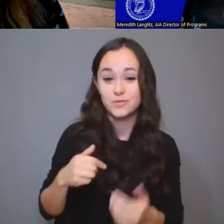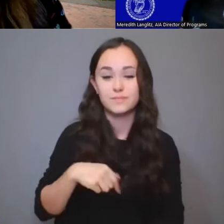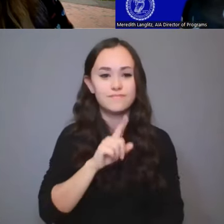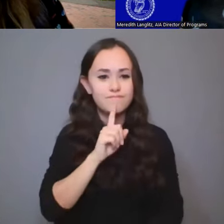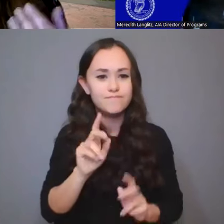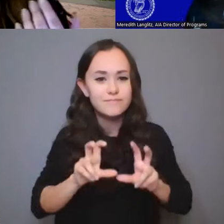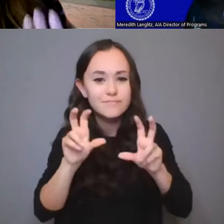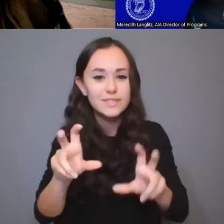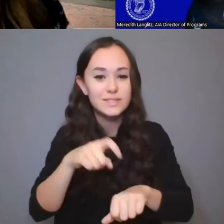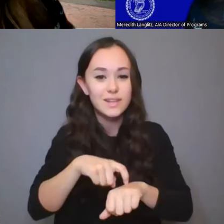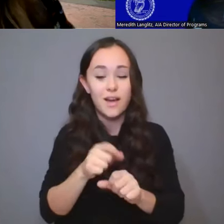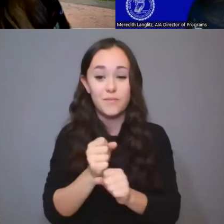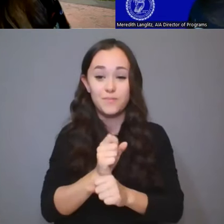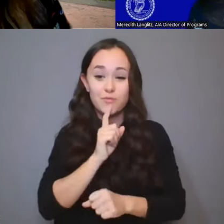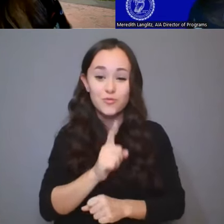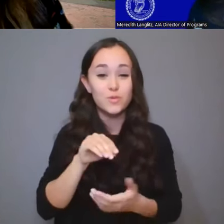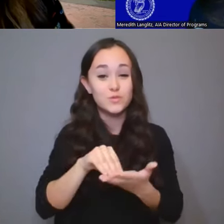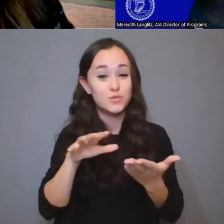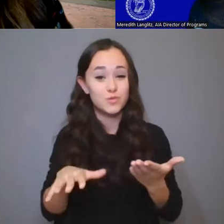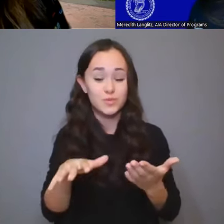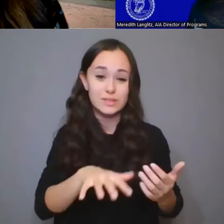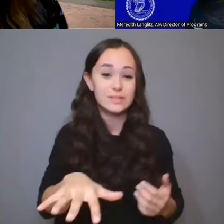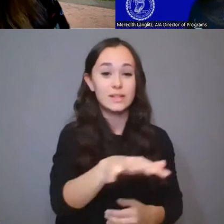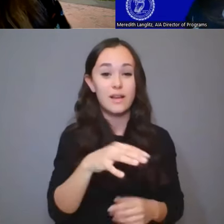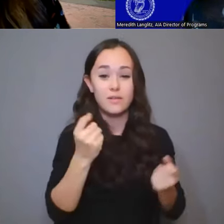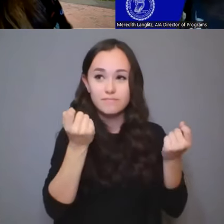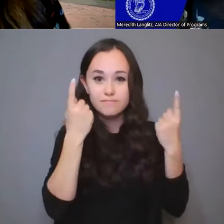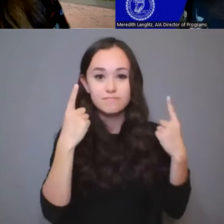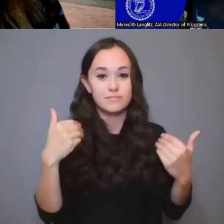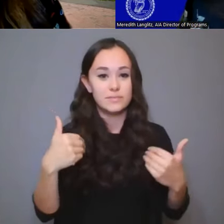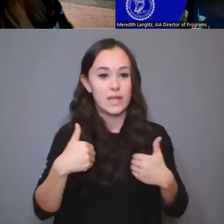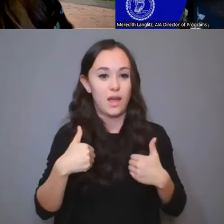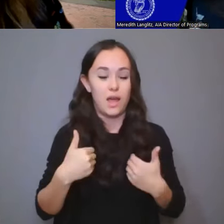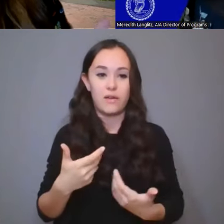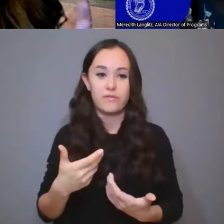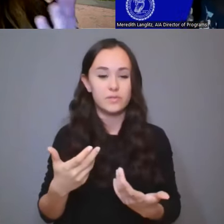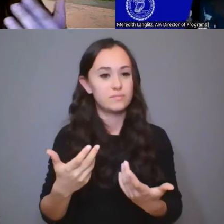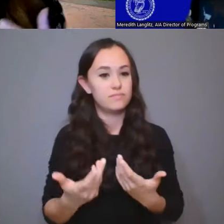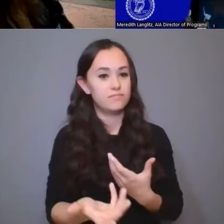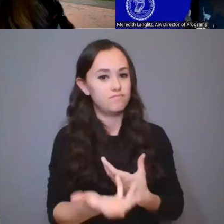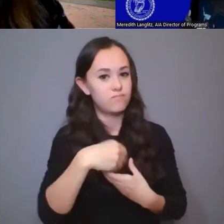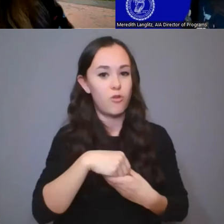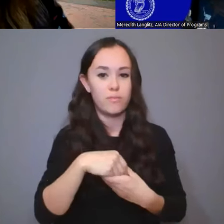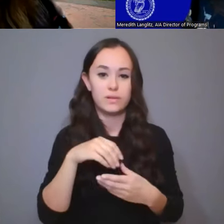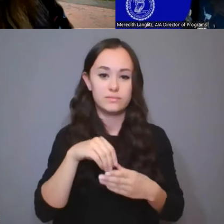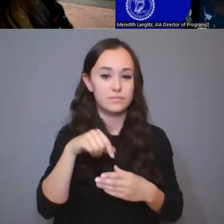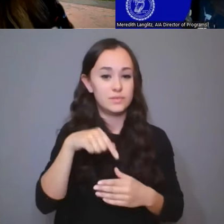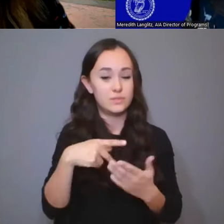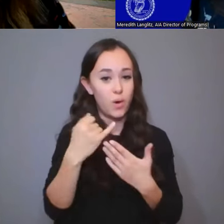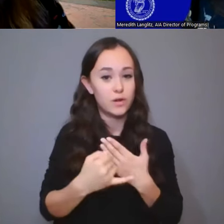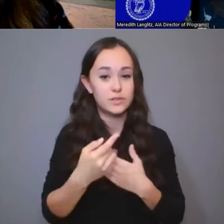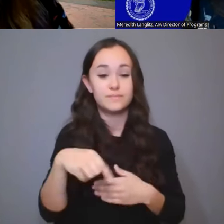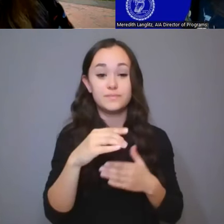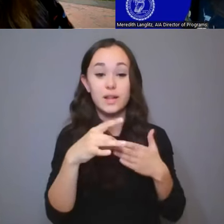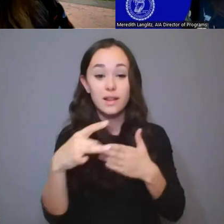ensuring that they understand that they have a stake within this project, that they are let into the process by which